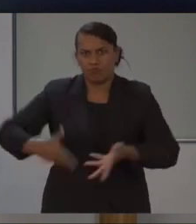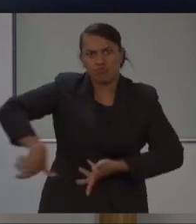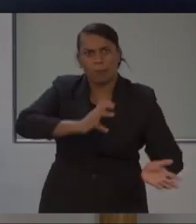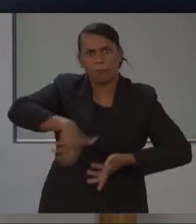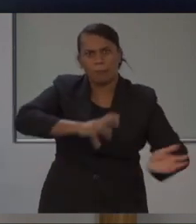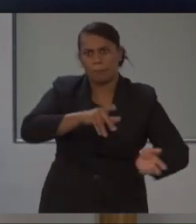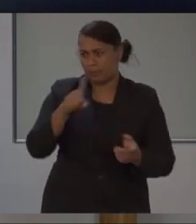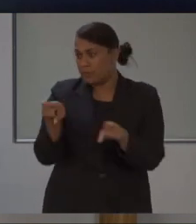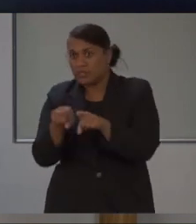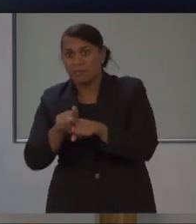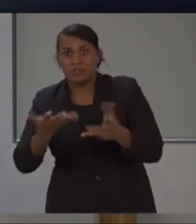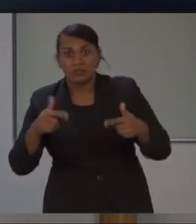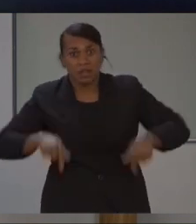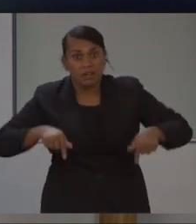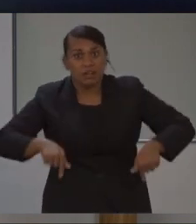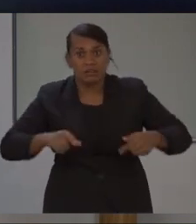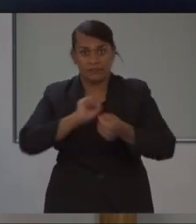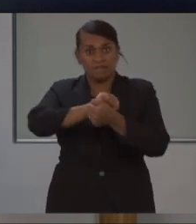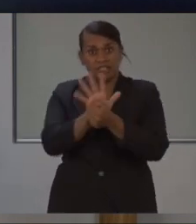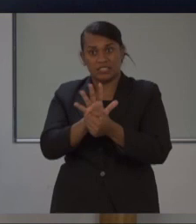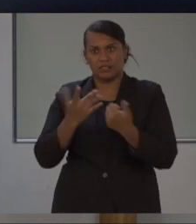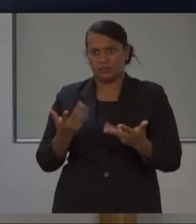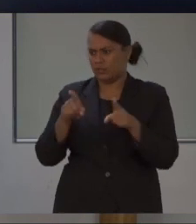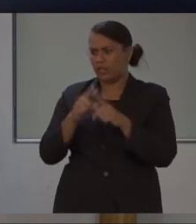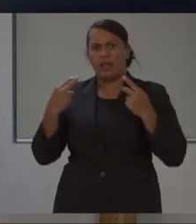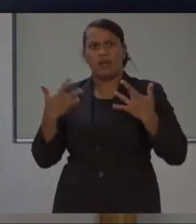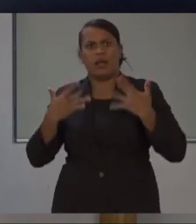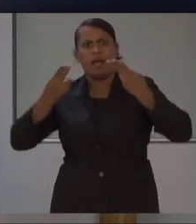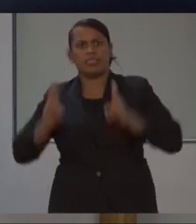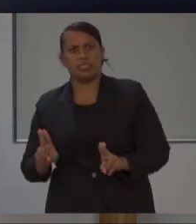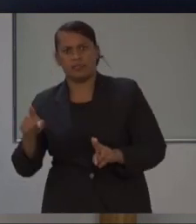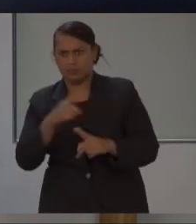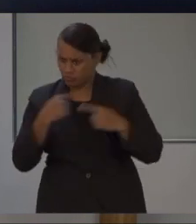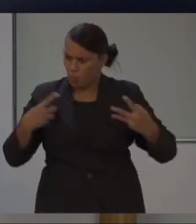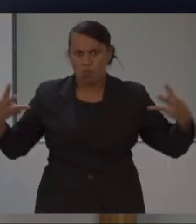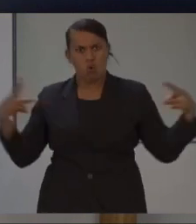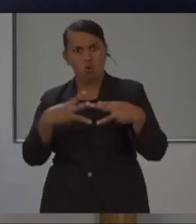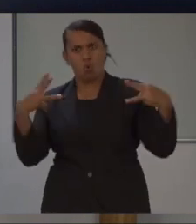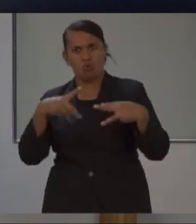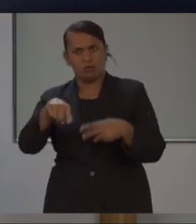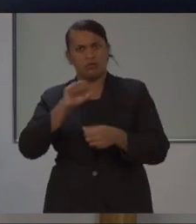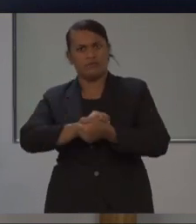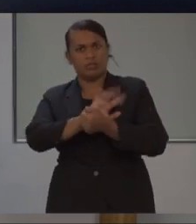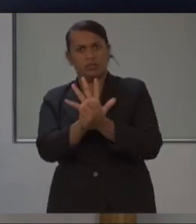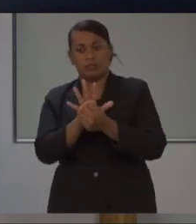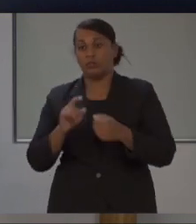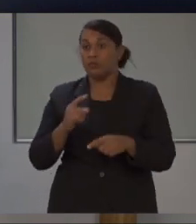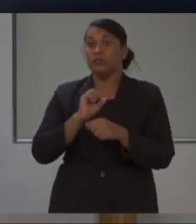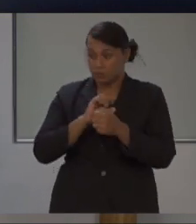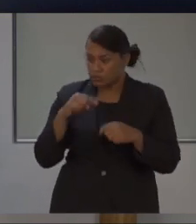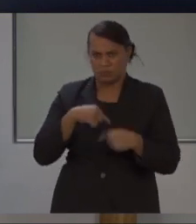And I've said many times before, we are at war with COVID-19. We must stay vigilant.